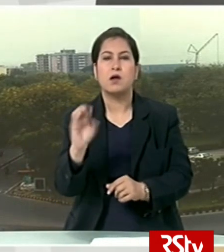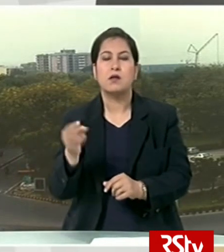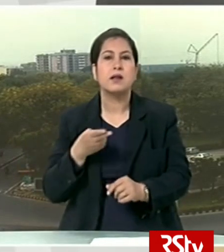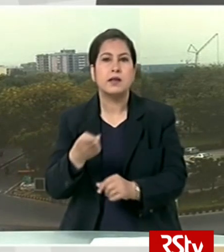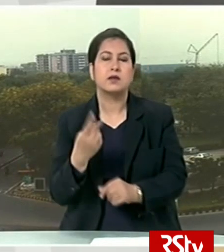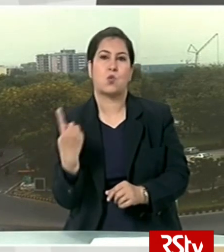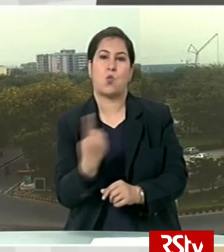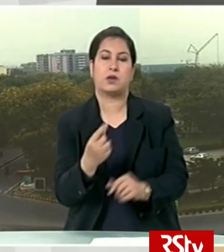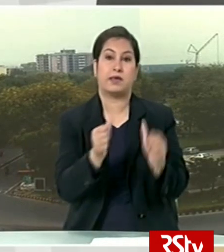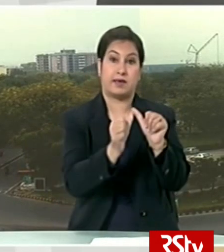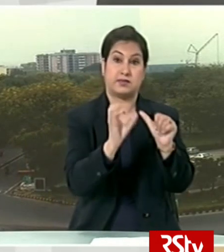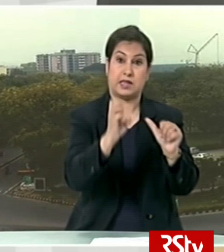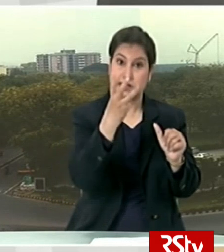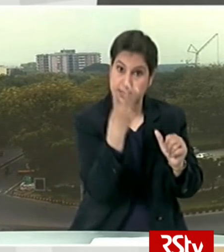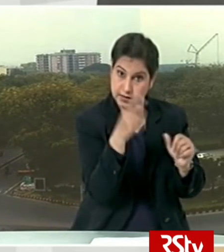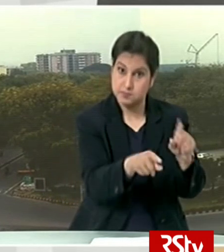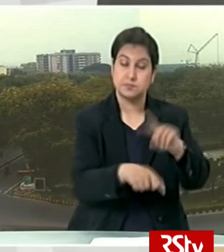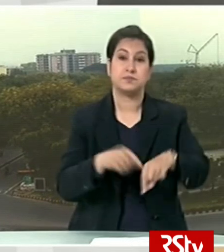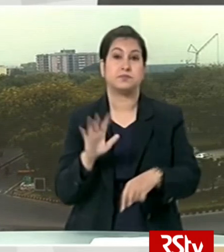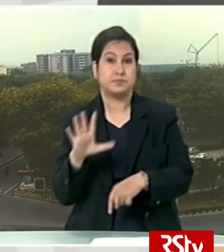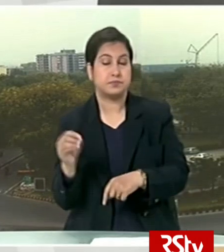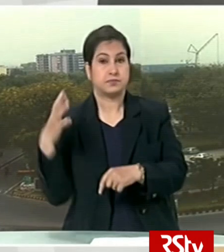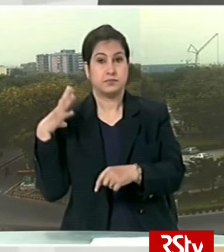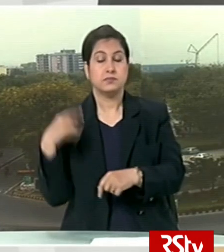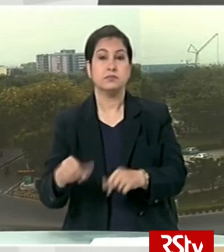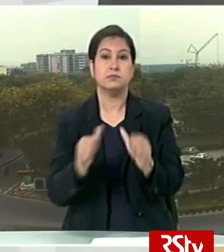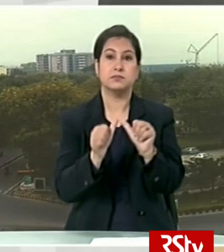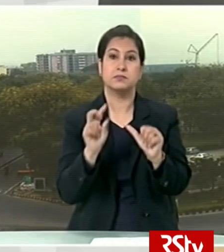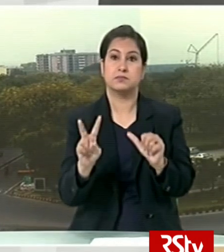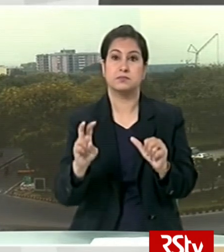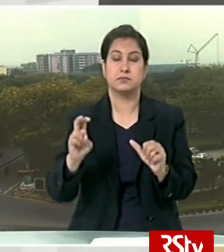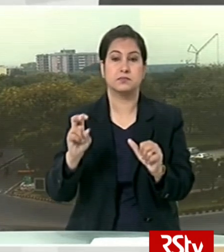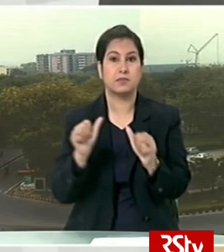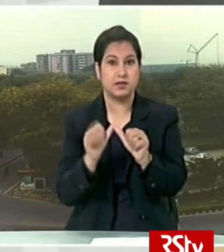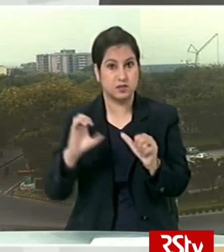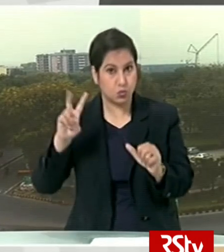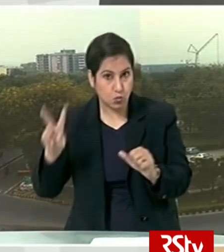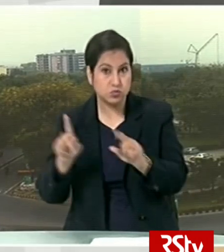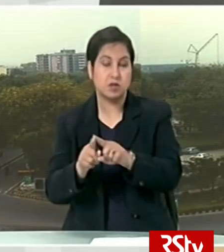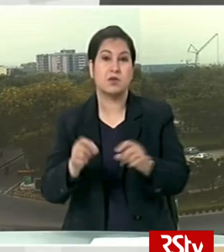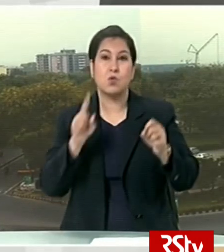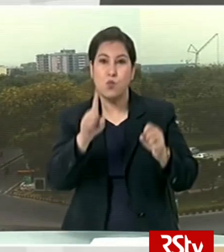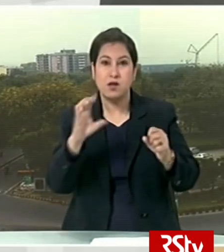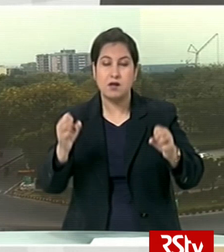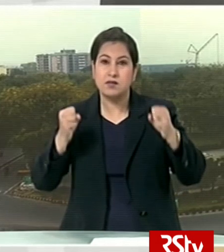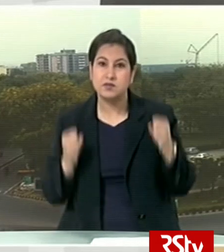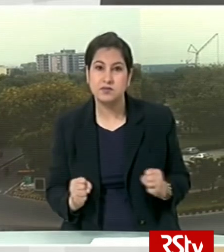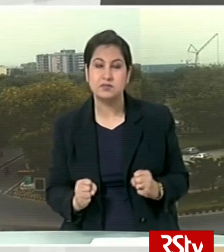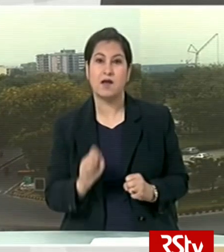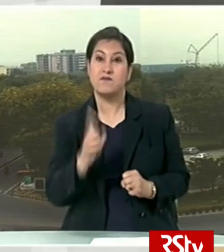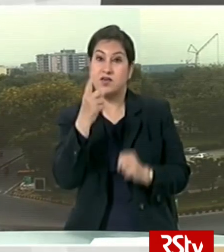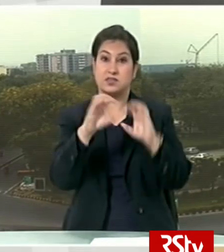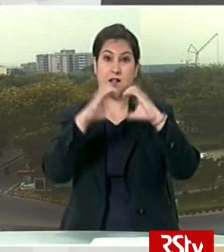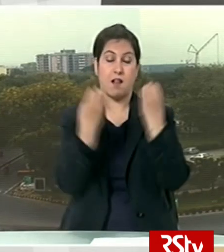100 tickets for AC 3 tier 50 for AC 2 tier 100 for chair car and 20 for first class AC